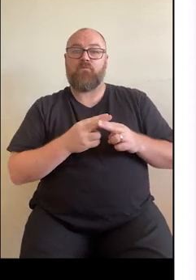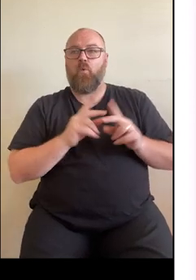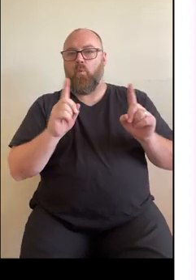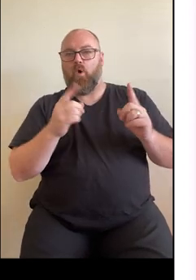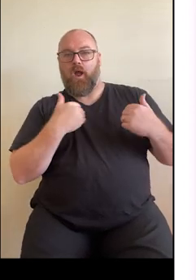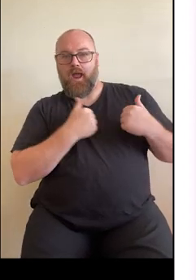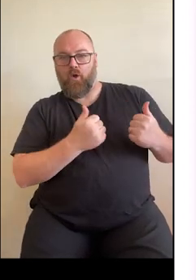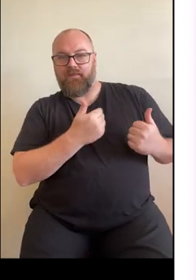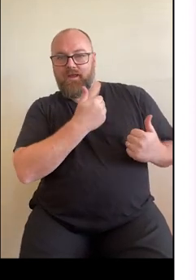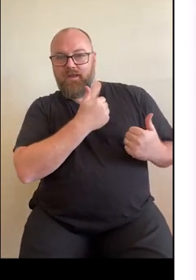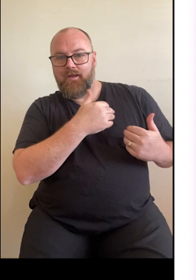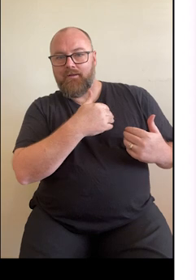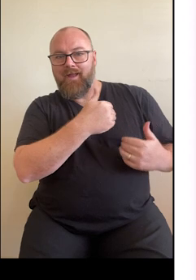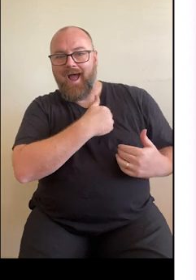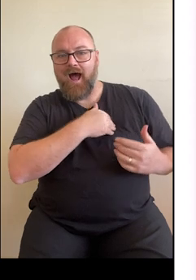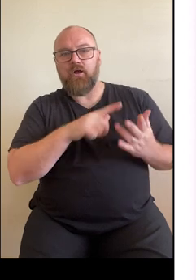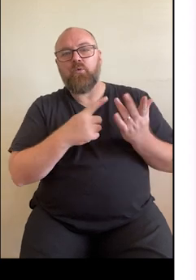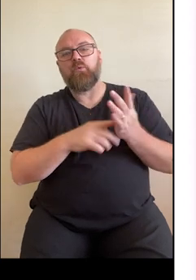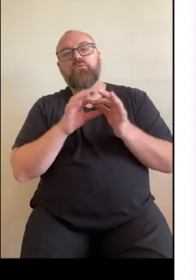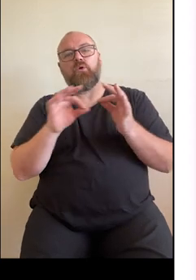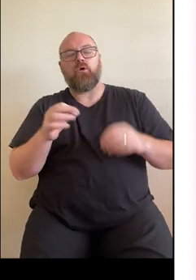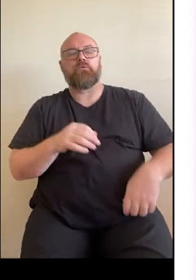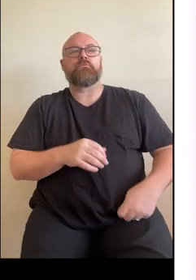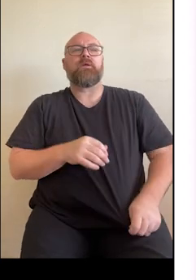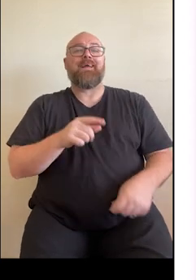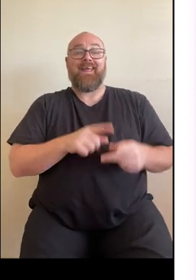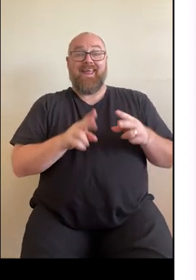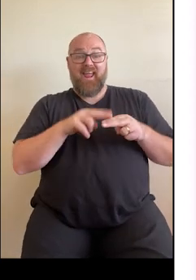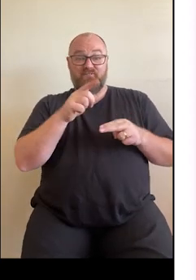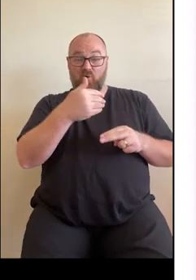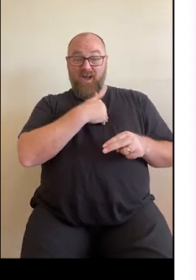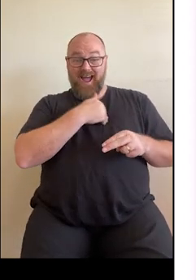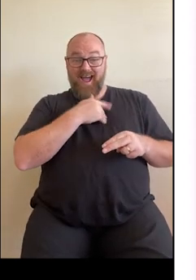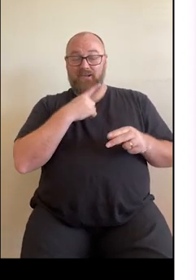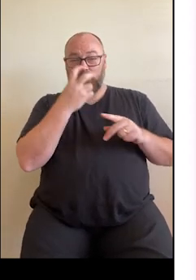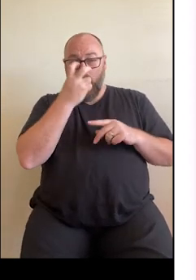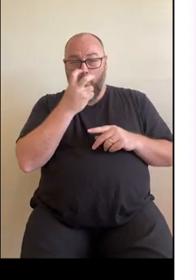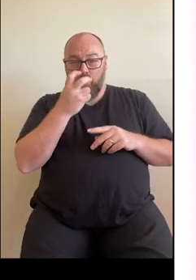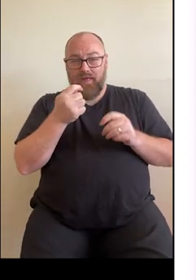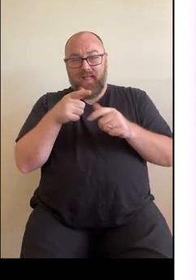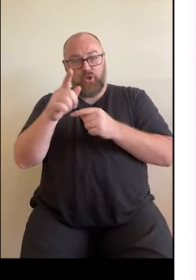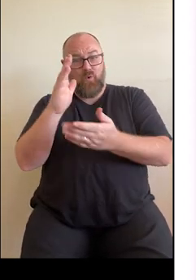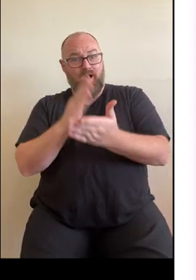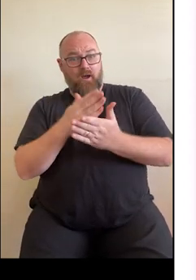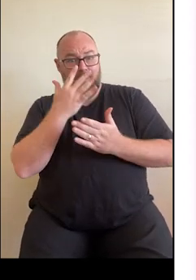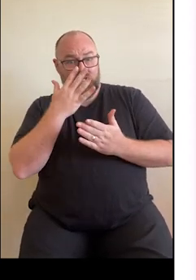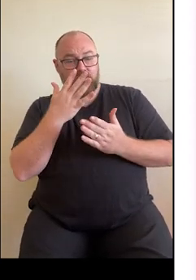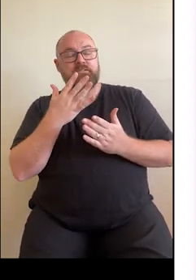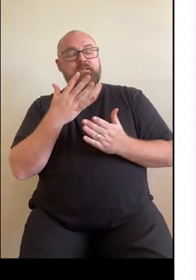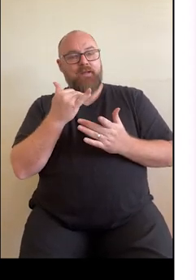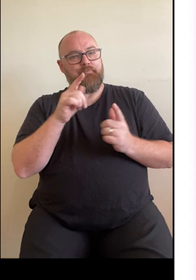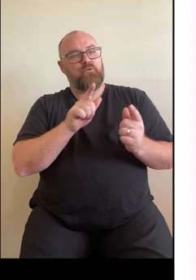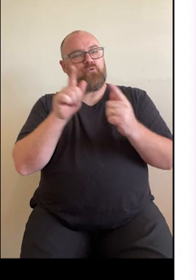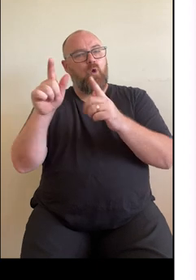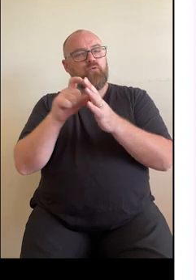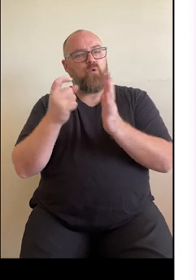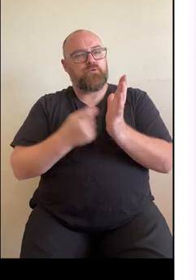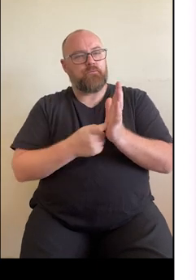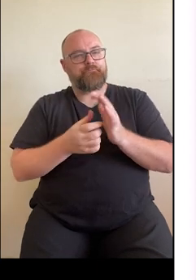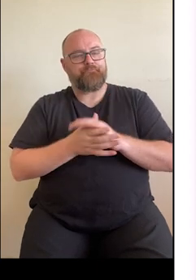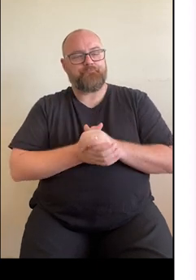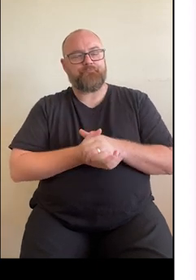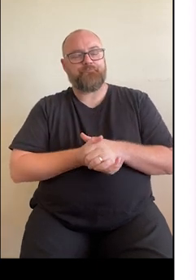If your heart age is higher than your actual age, you may be at high risk of having a heart attack or stroke and should speak to your GP about getting a heart health check.